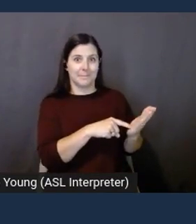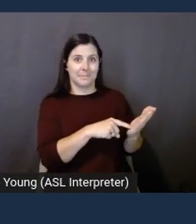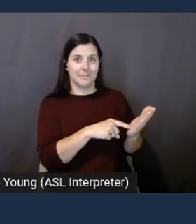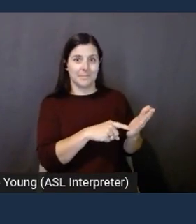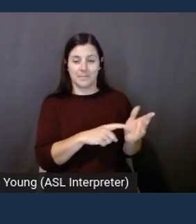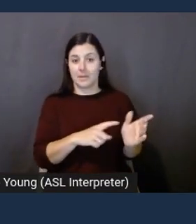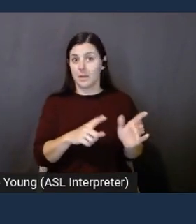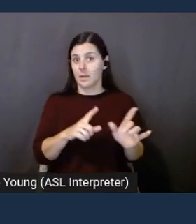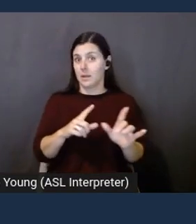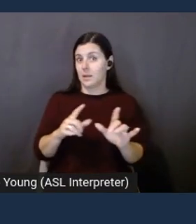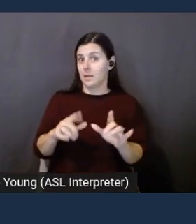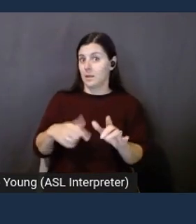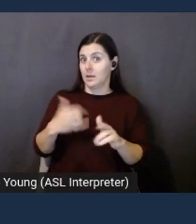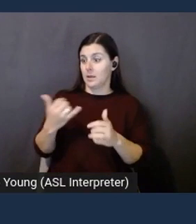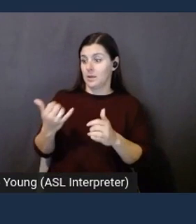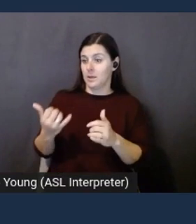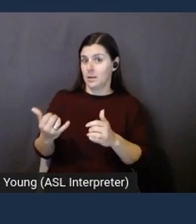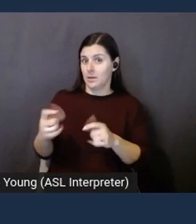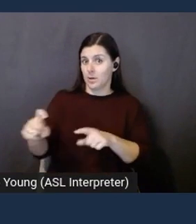that.